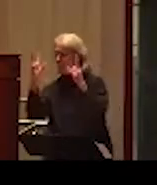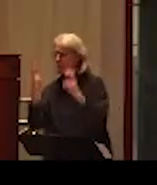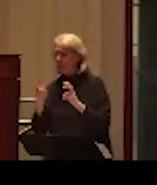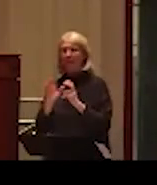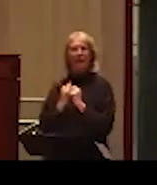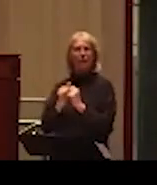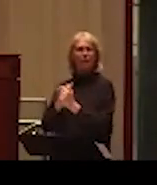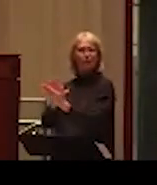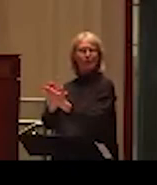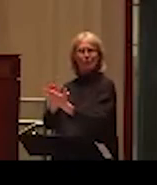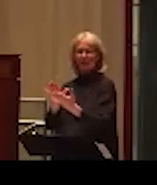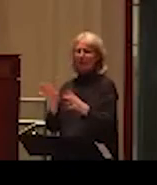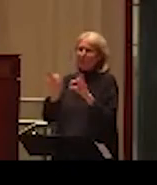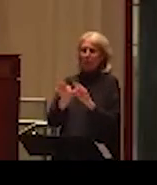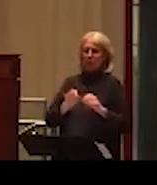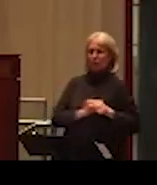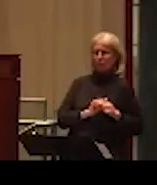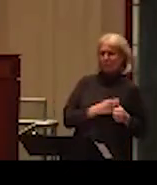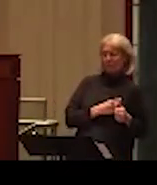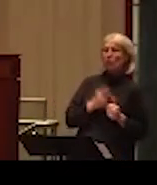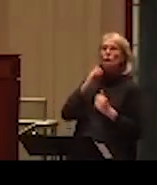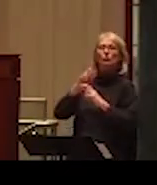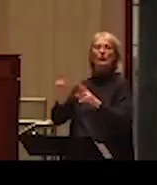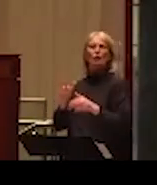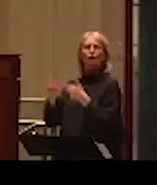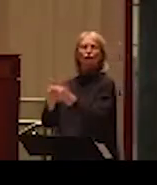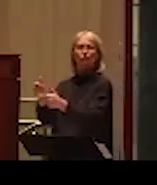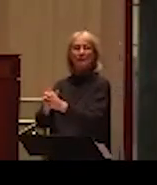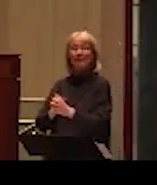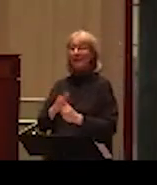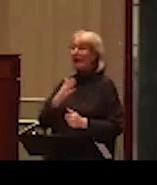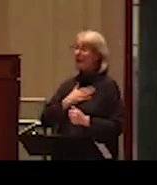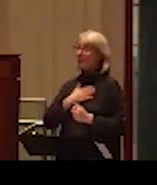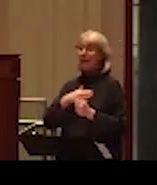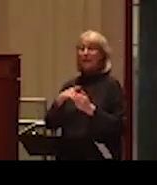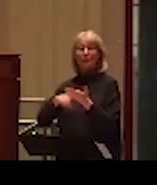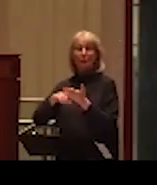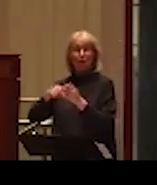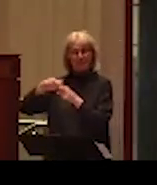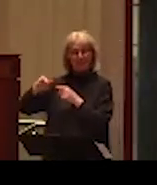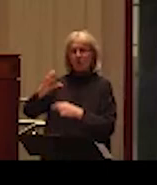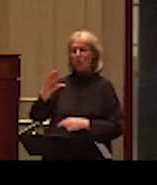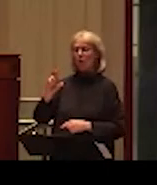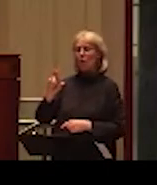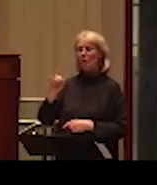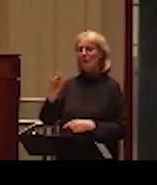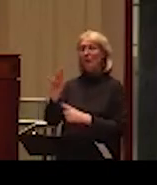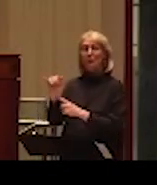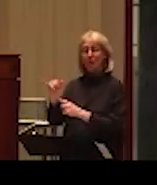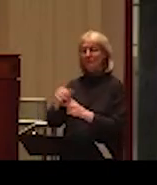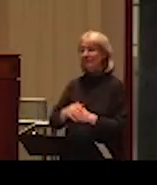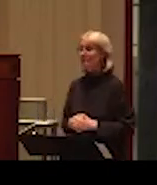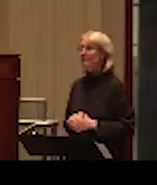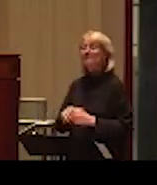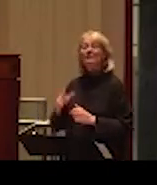it is particularly important for my field of research which is criminology. Once I talked